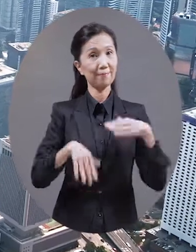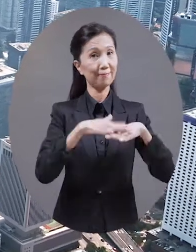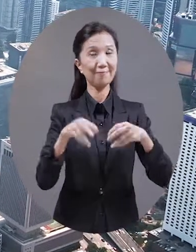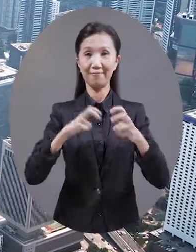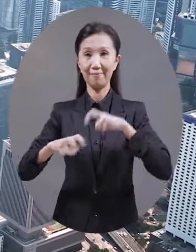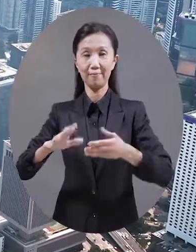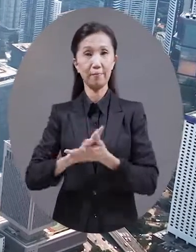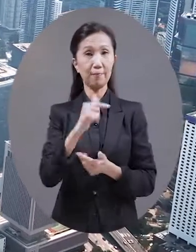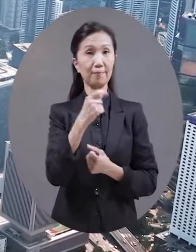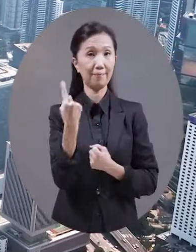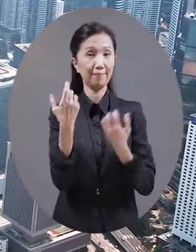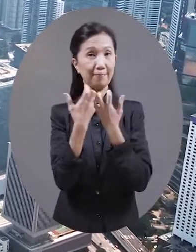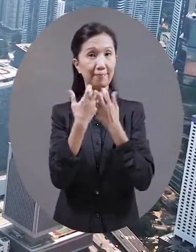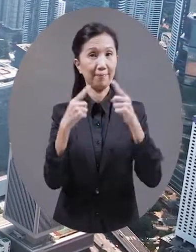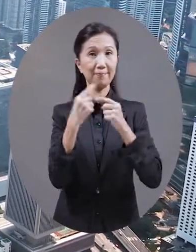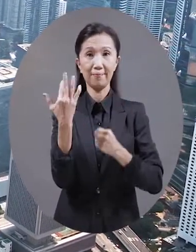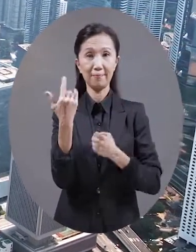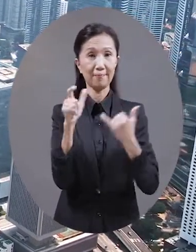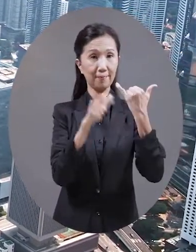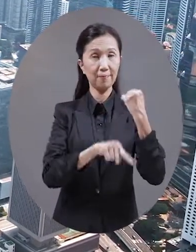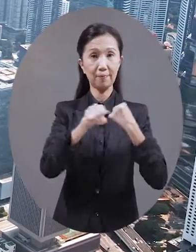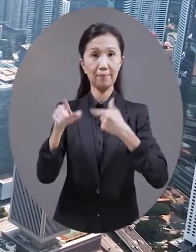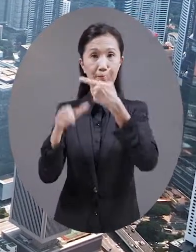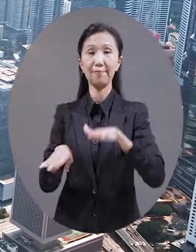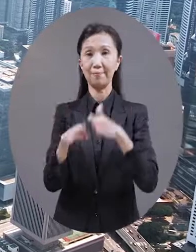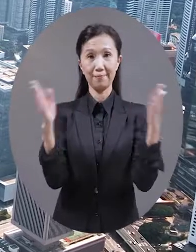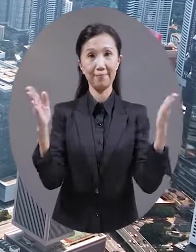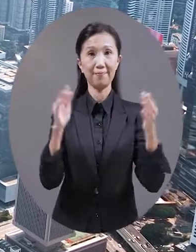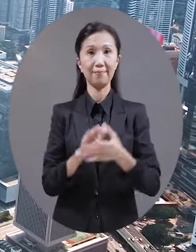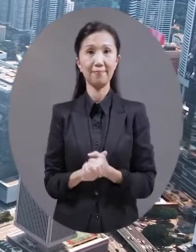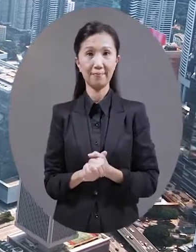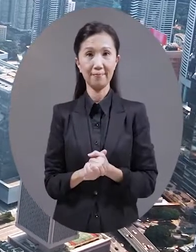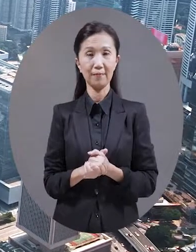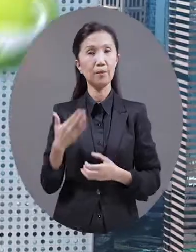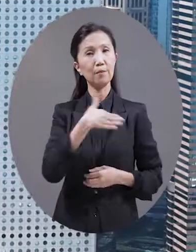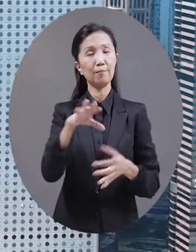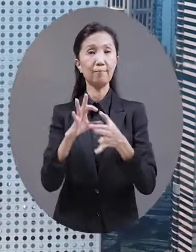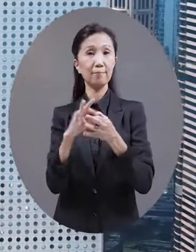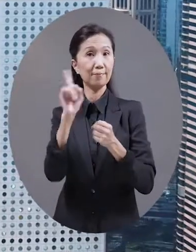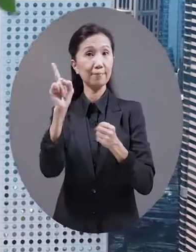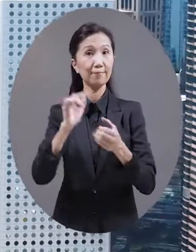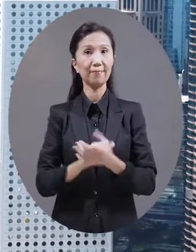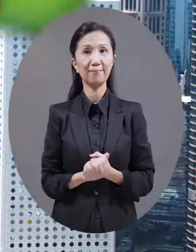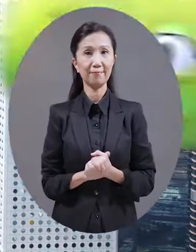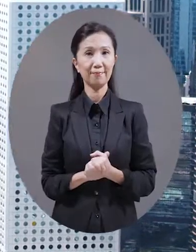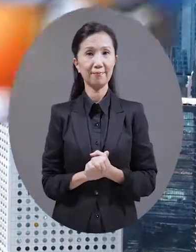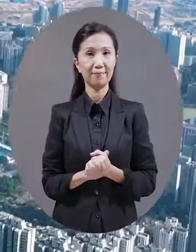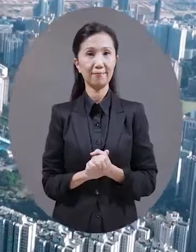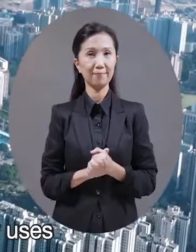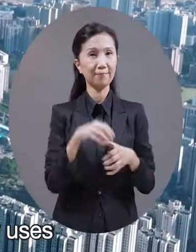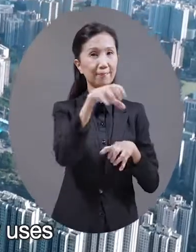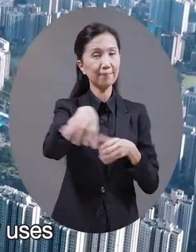I'm Paul. I'm Charlotte. The next 10-year population census will be held from June to August. Why does it matter to us?